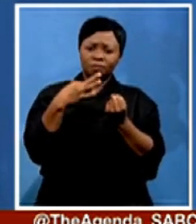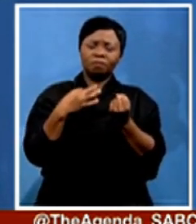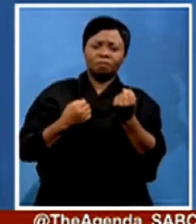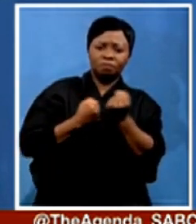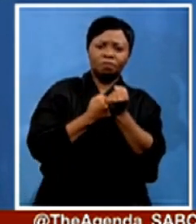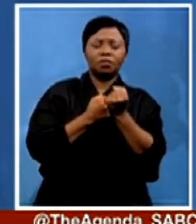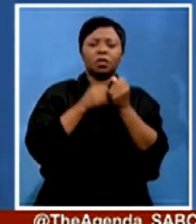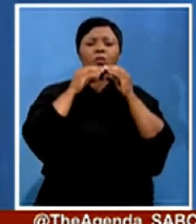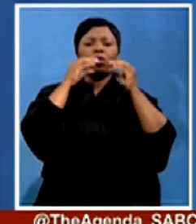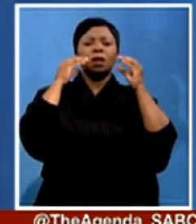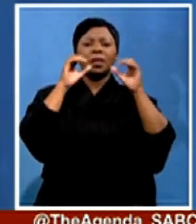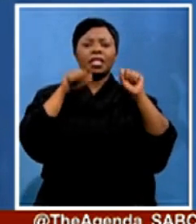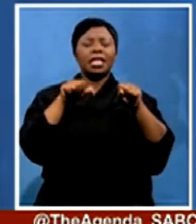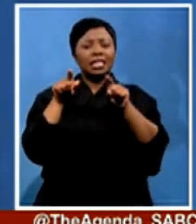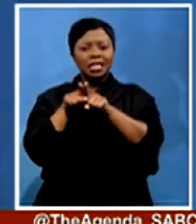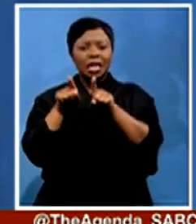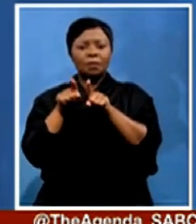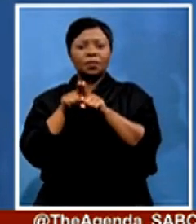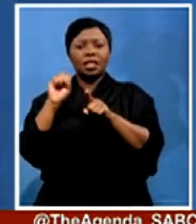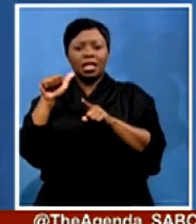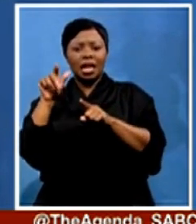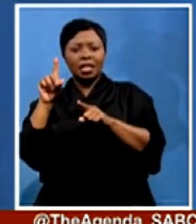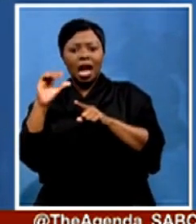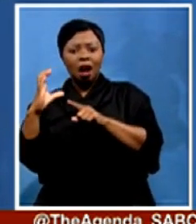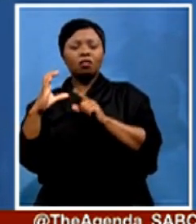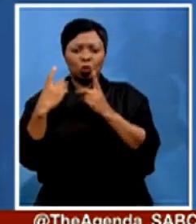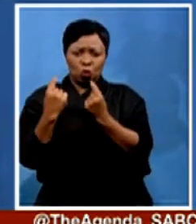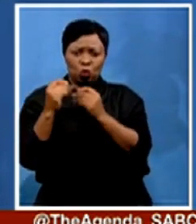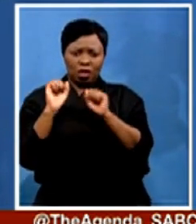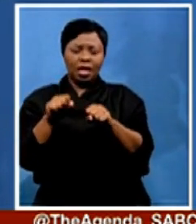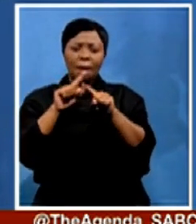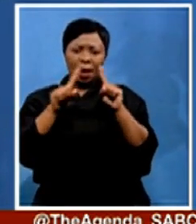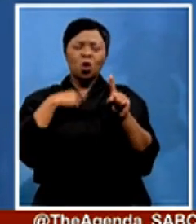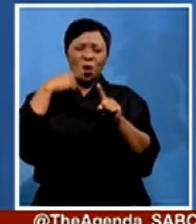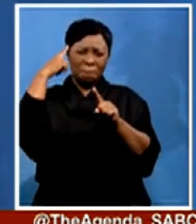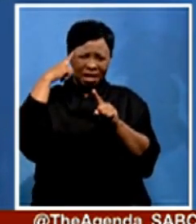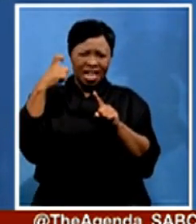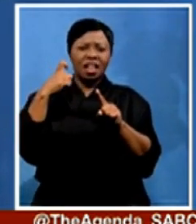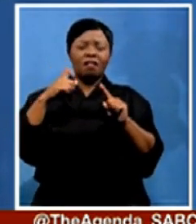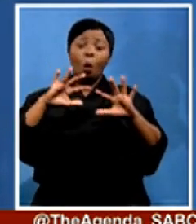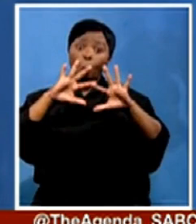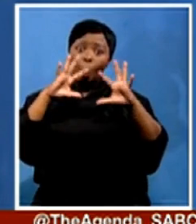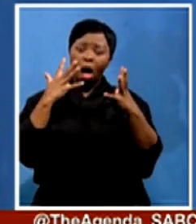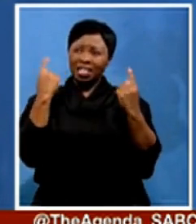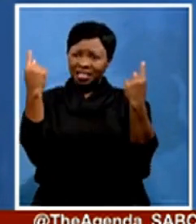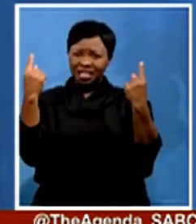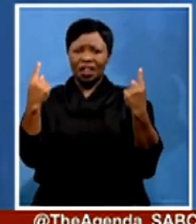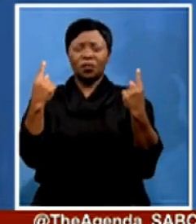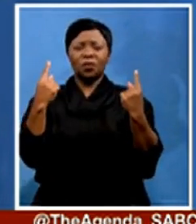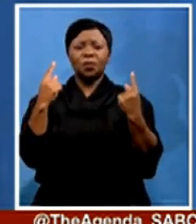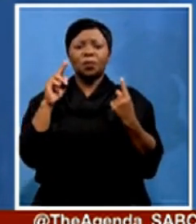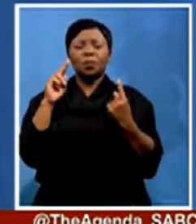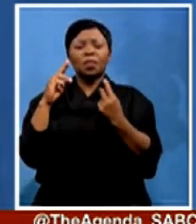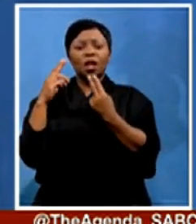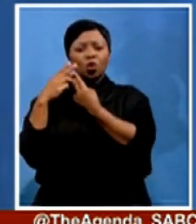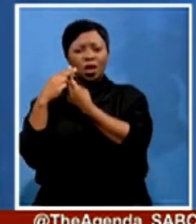do. But we still believe the world itself, the United Nations, should come forward with the